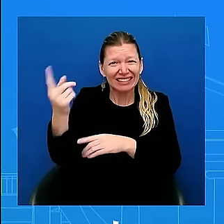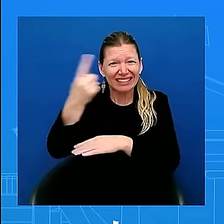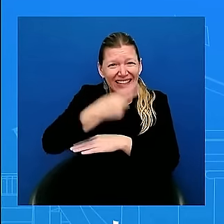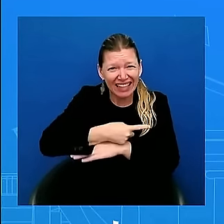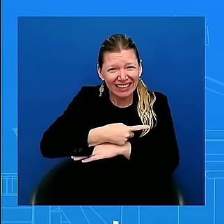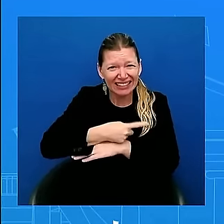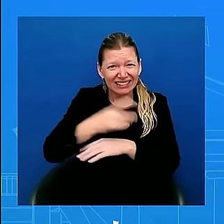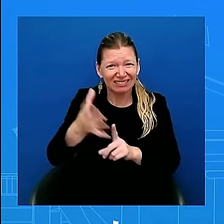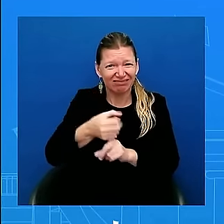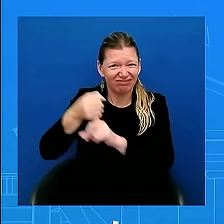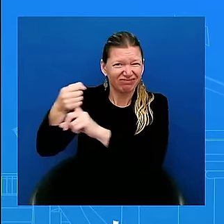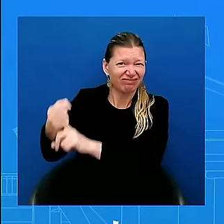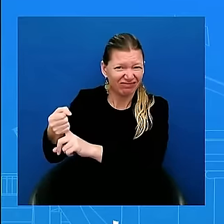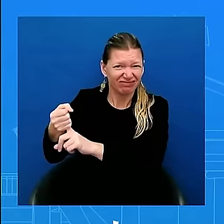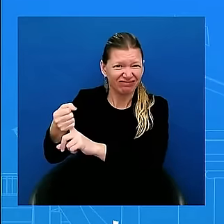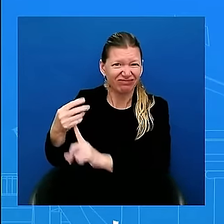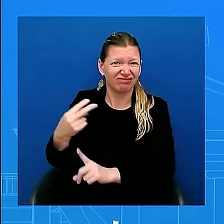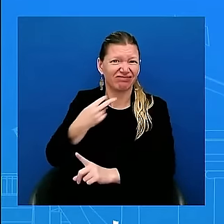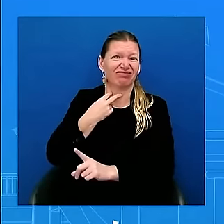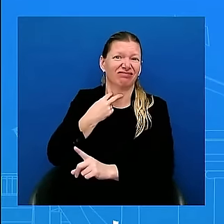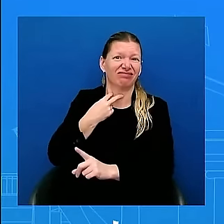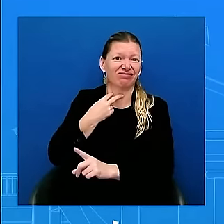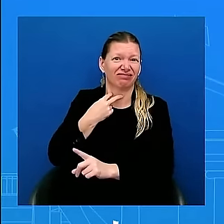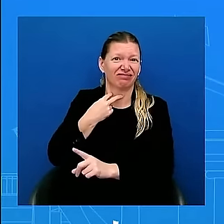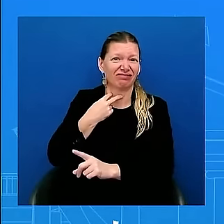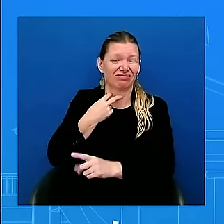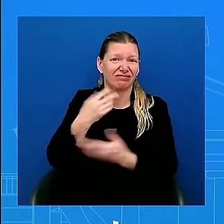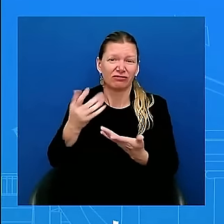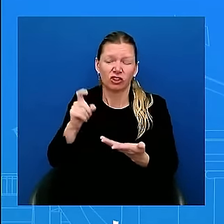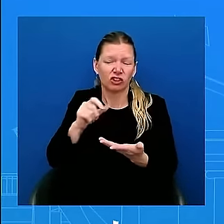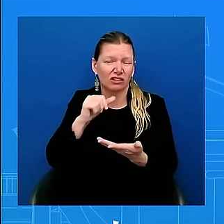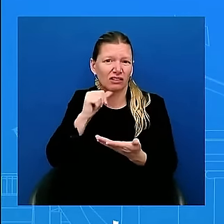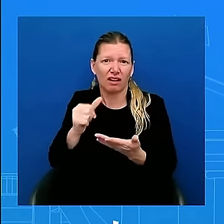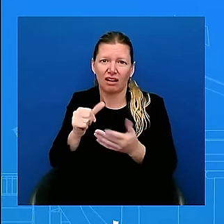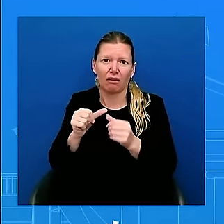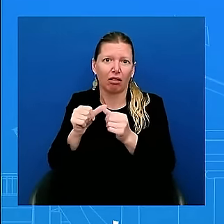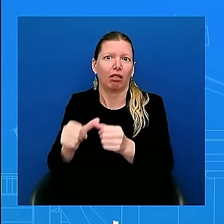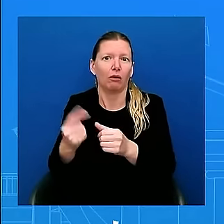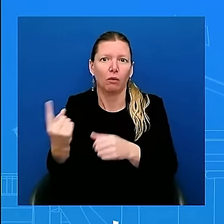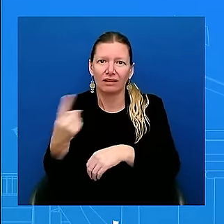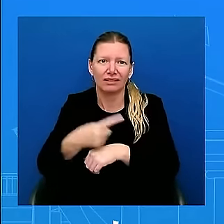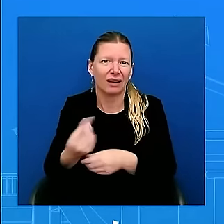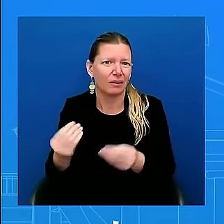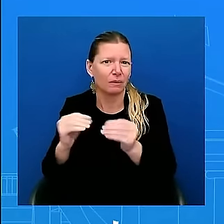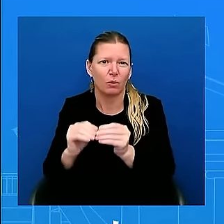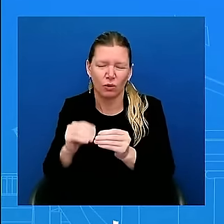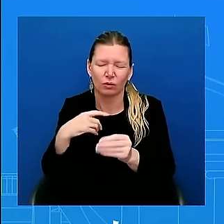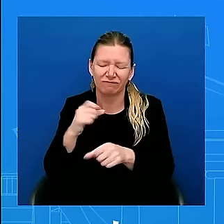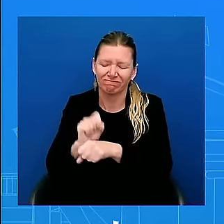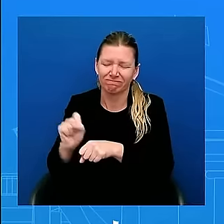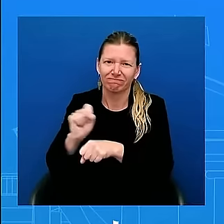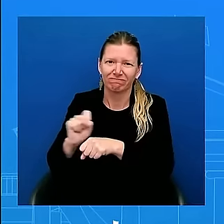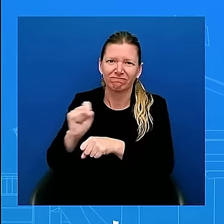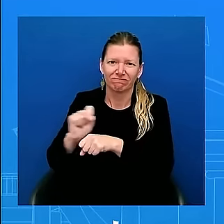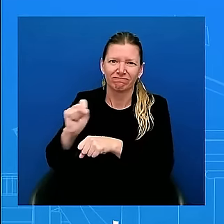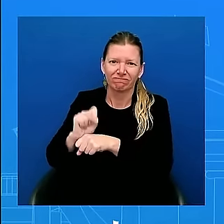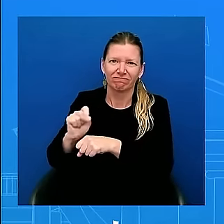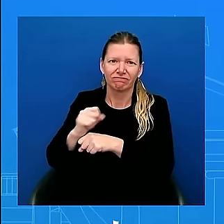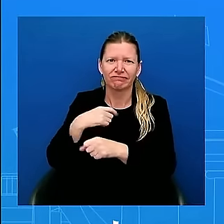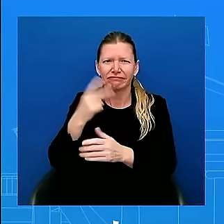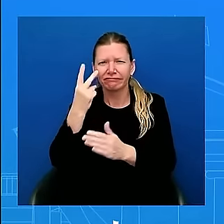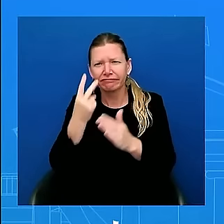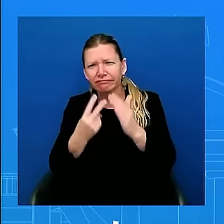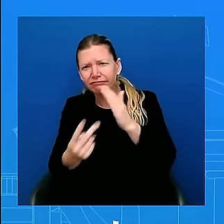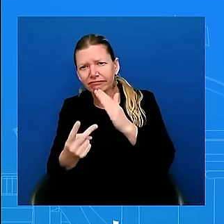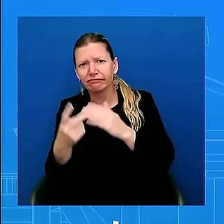I do anticipate that the two leaders will also have a chance to talk about other substantive issues in terms of